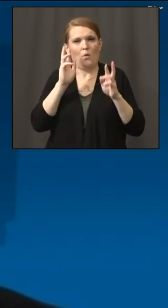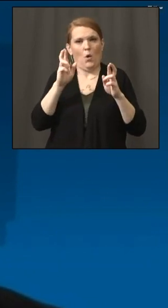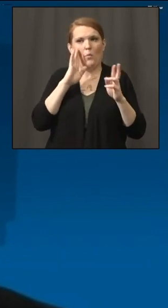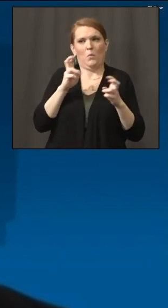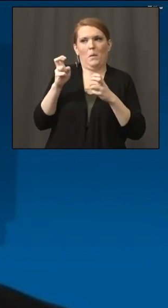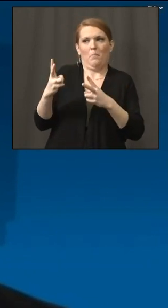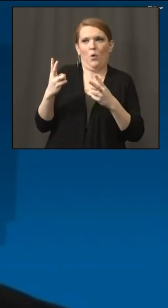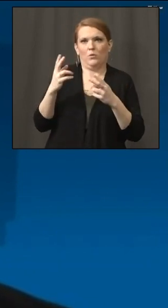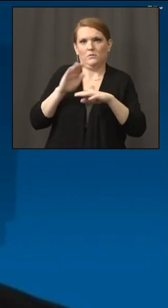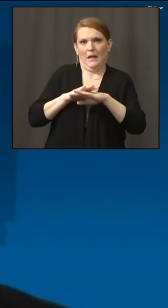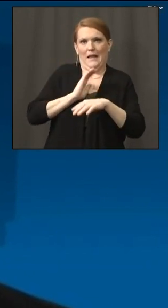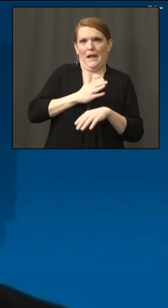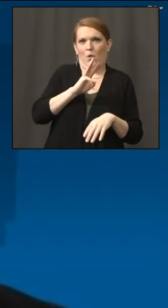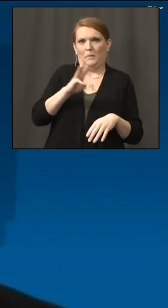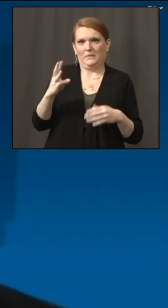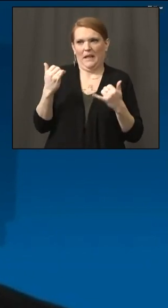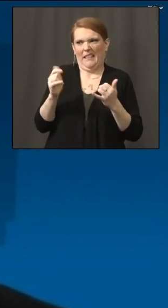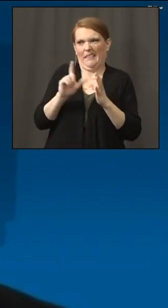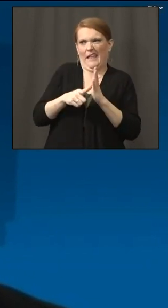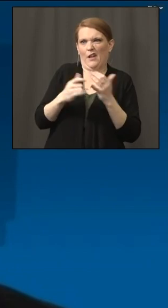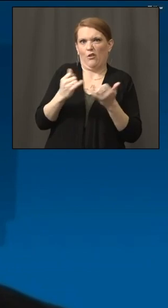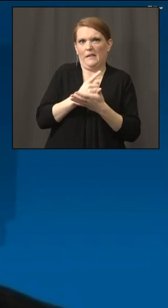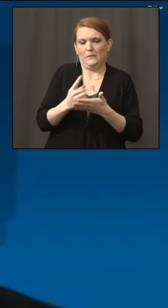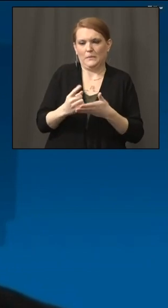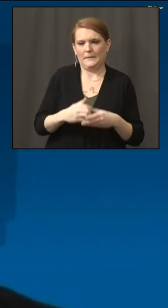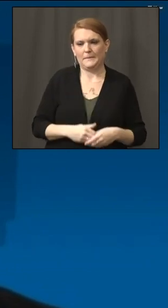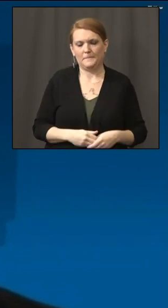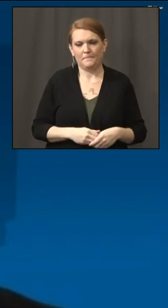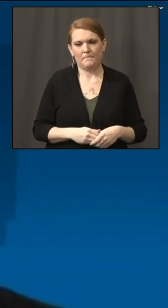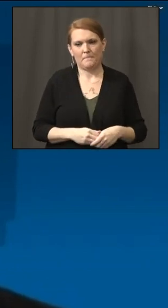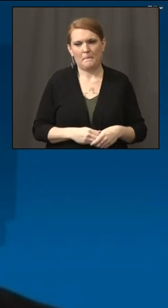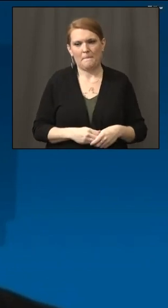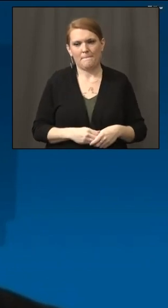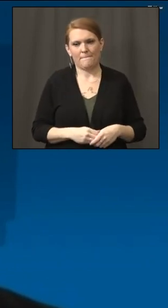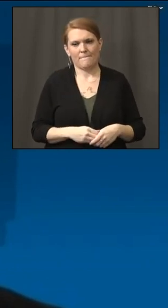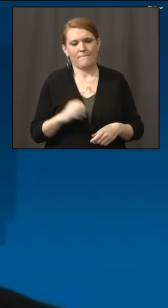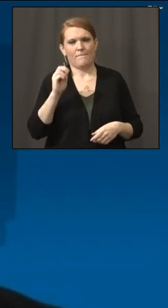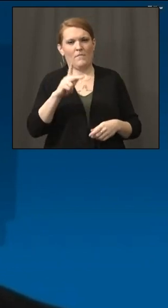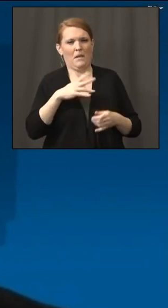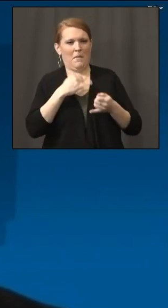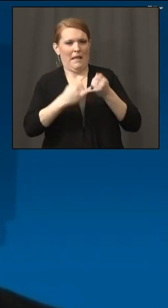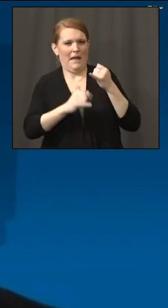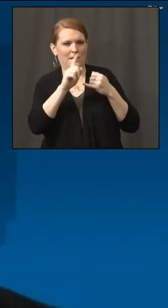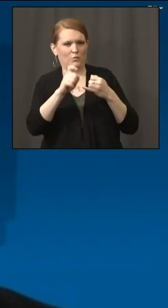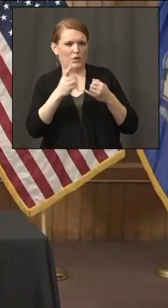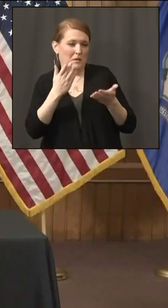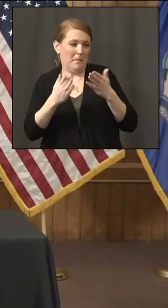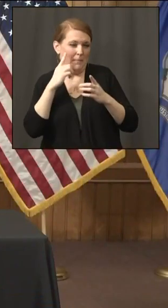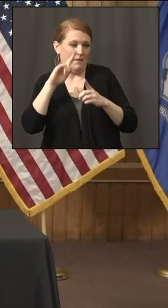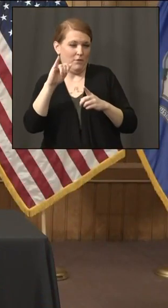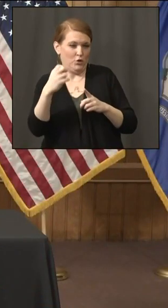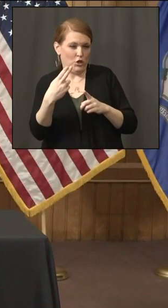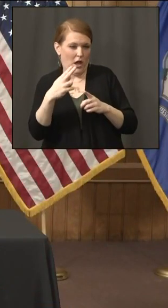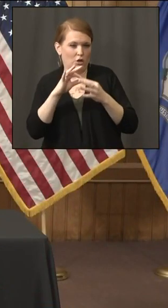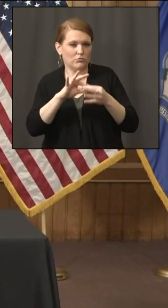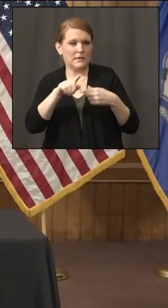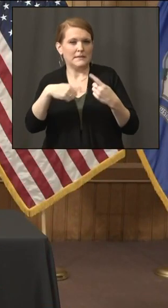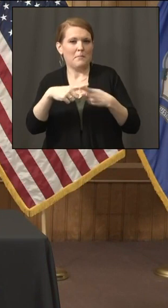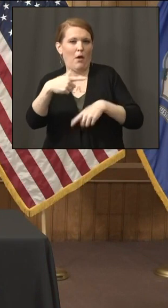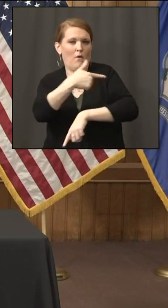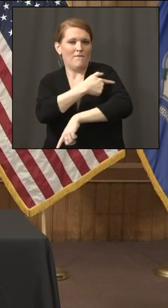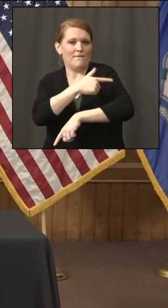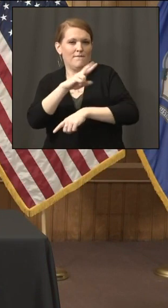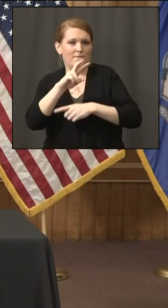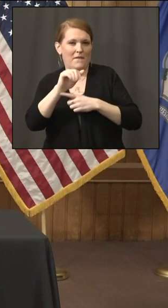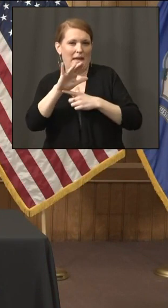this week. Right. And my last one, I think this is probably for Josh. This is about the vaccine rollout. You we have